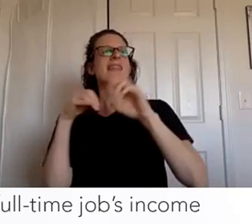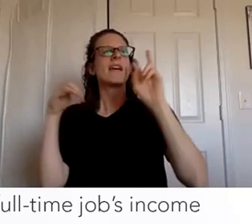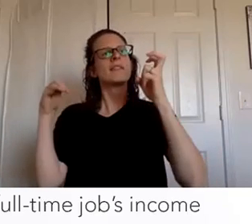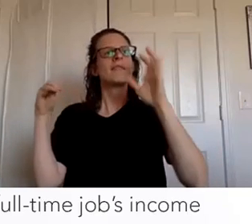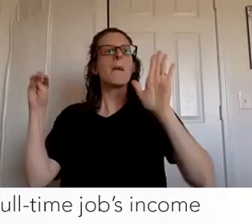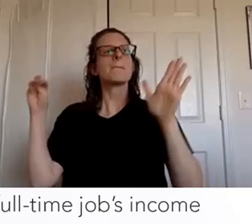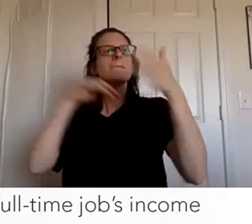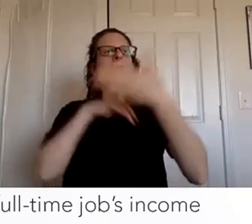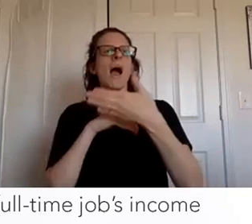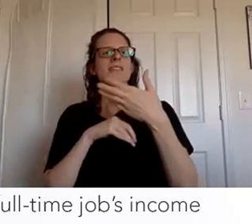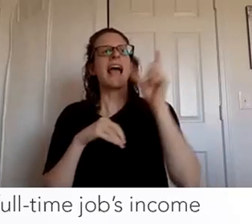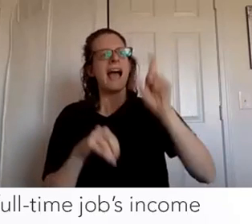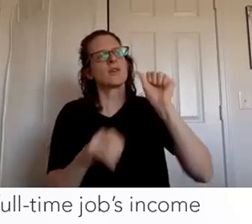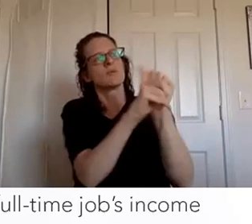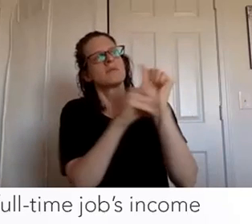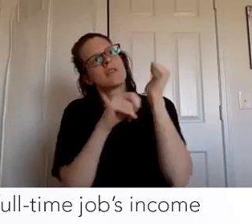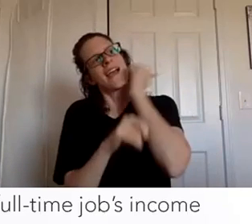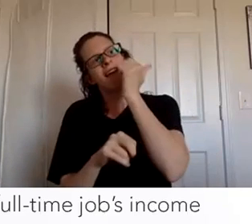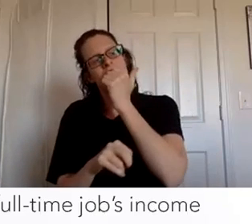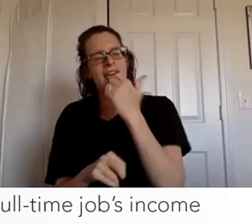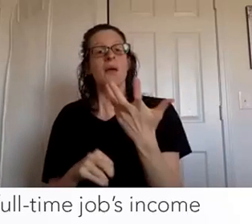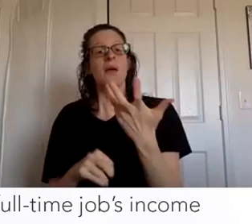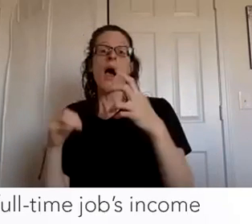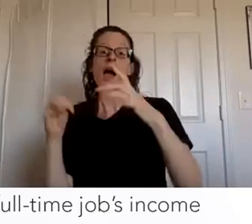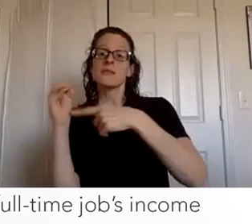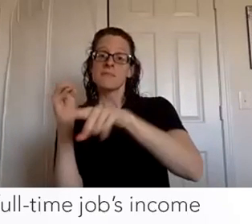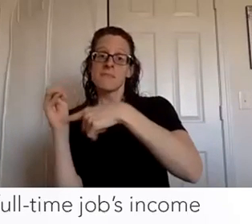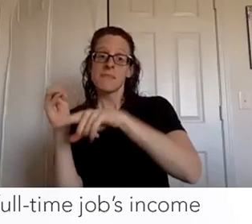so we want to pay off debt um